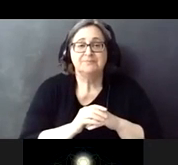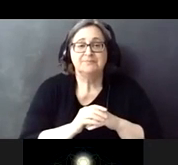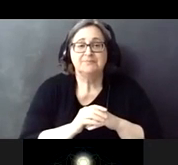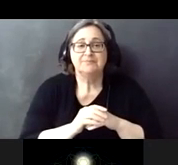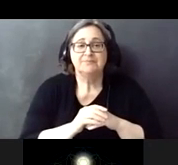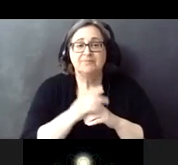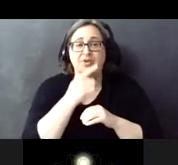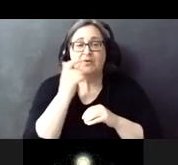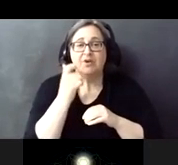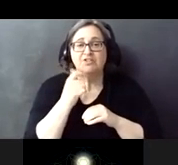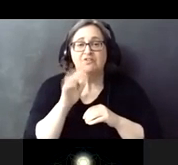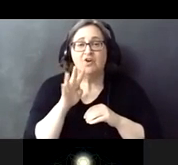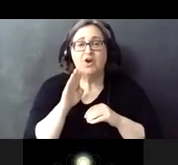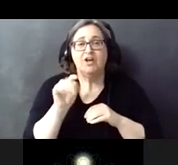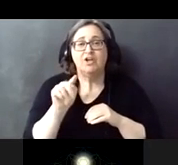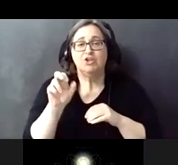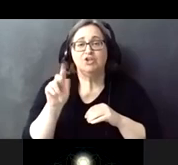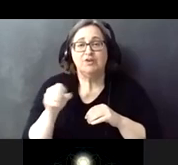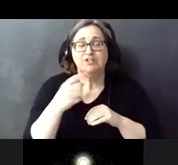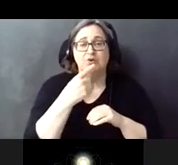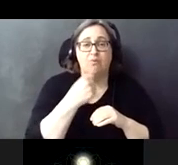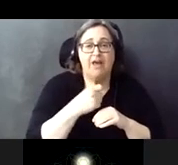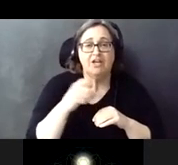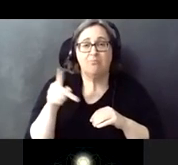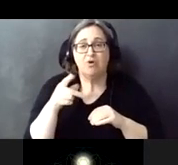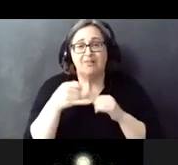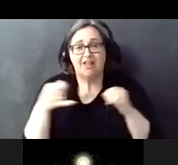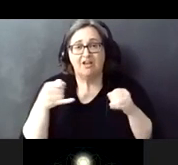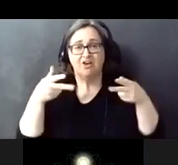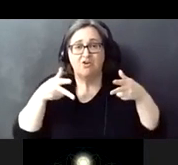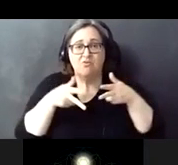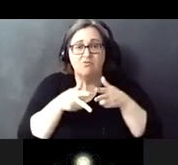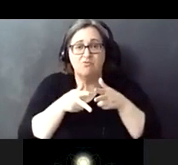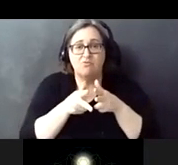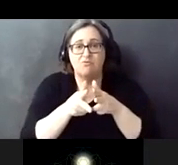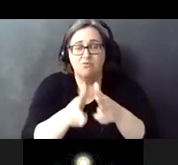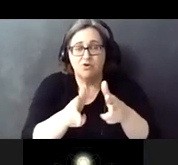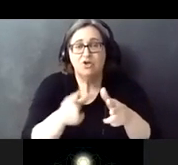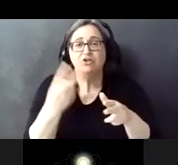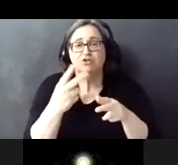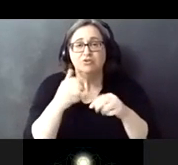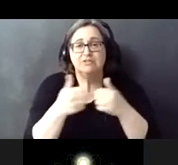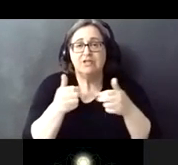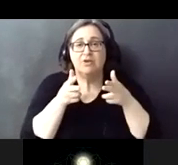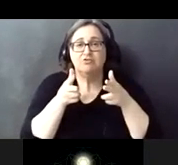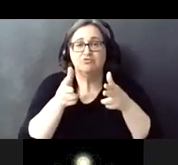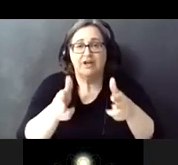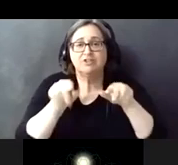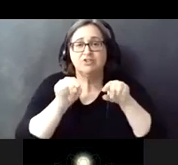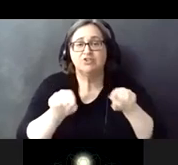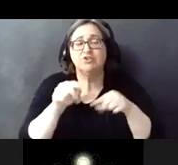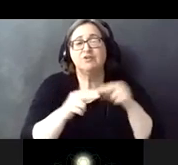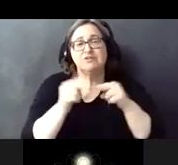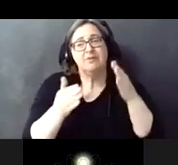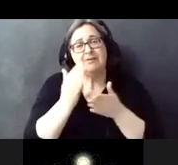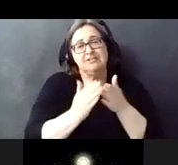because the four tracks of the red line and purple line have to be merged into two tracks during construction there will be some